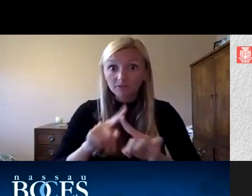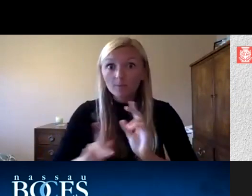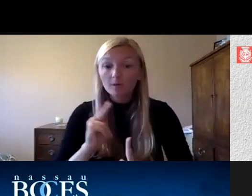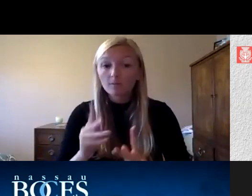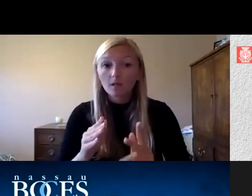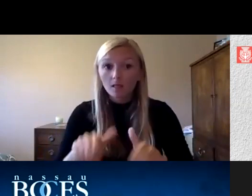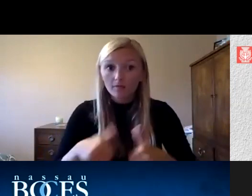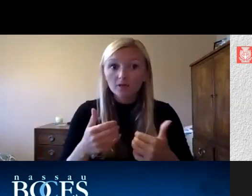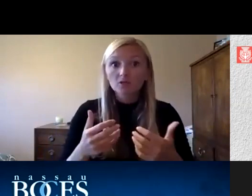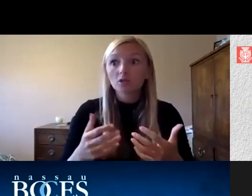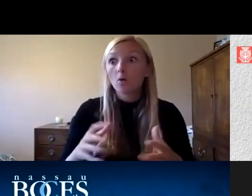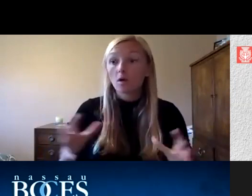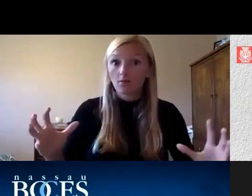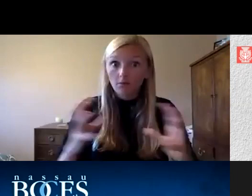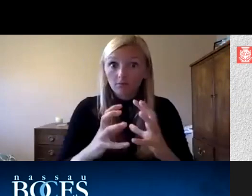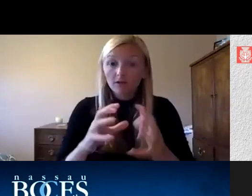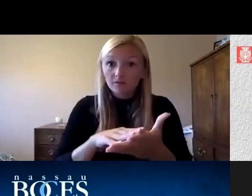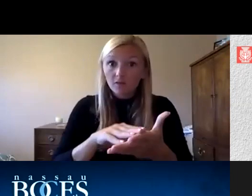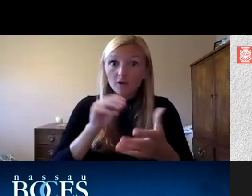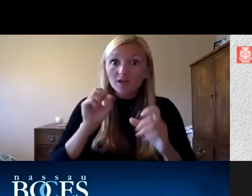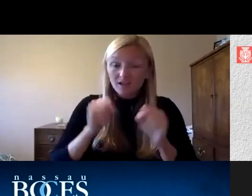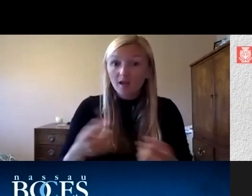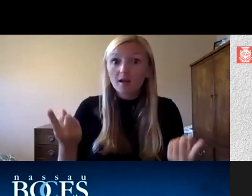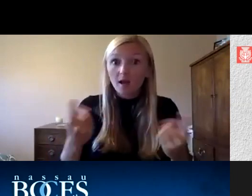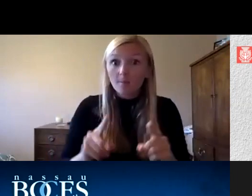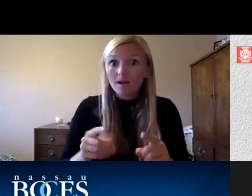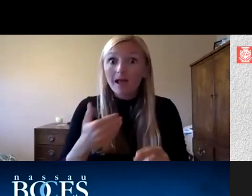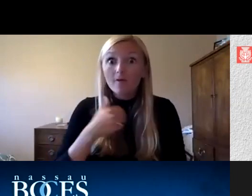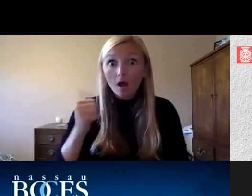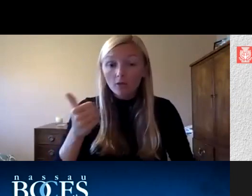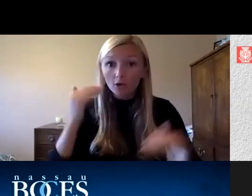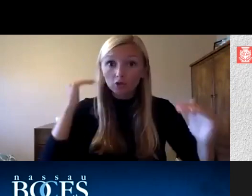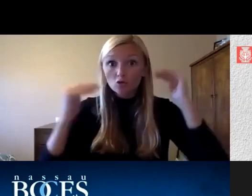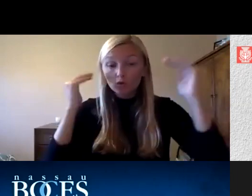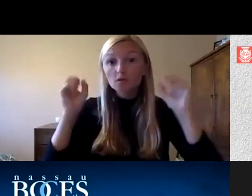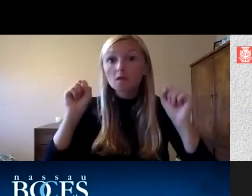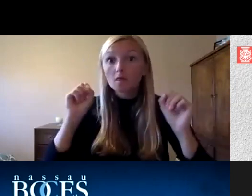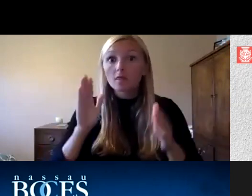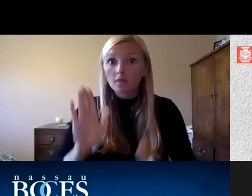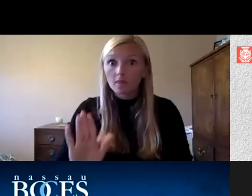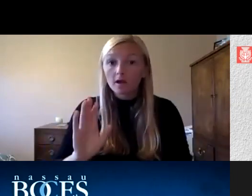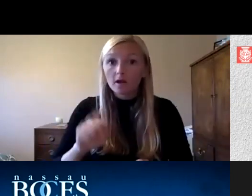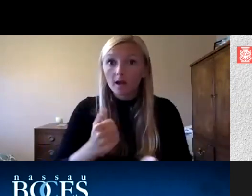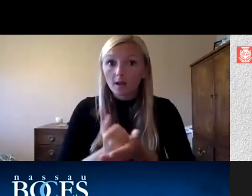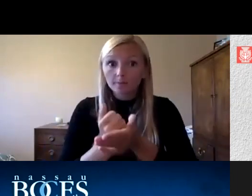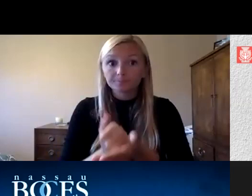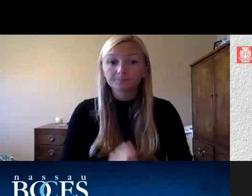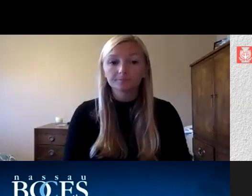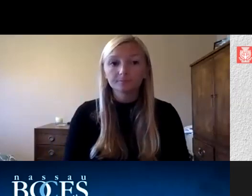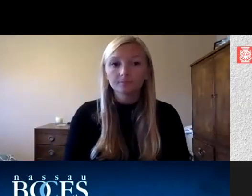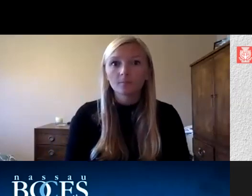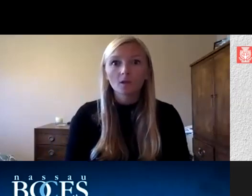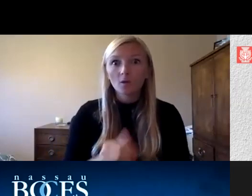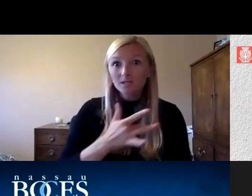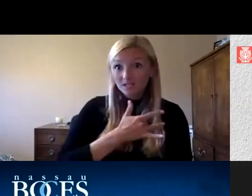that collective learning can happen with children with alternate adults being there at different times so it's it's looking outside of the the typical